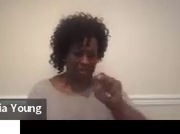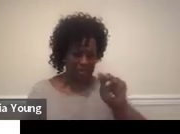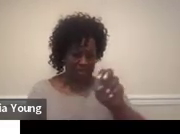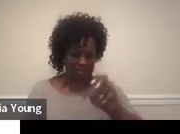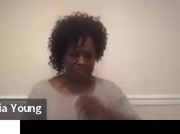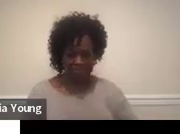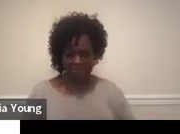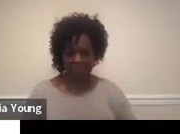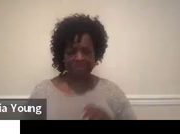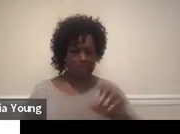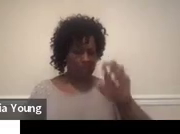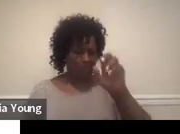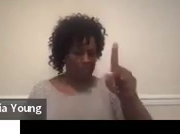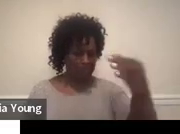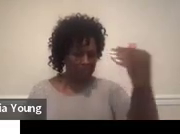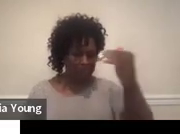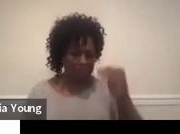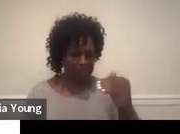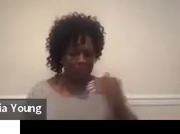Okay.